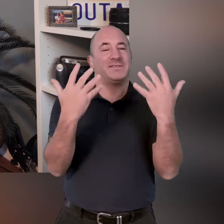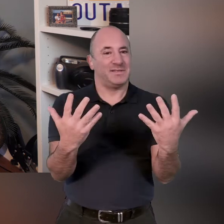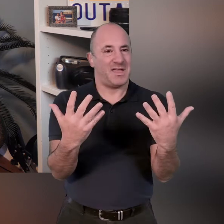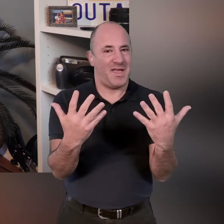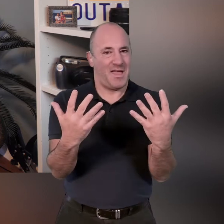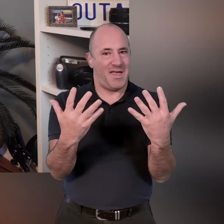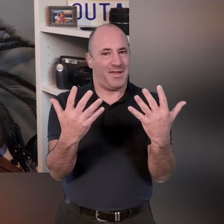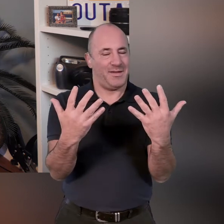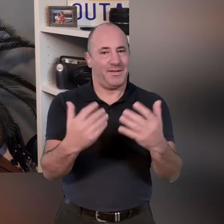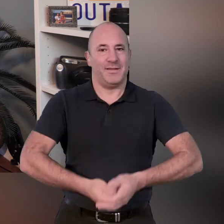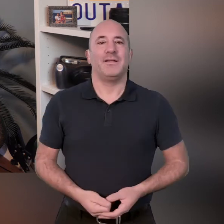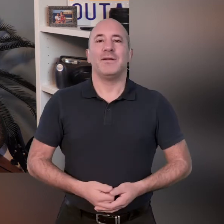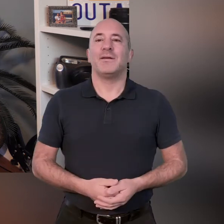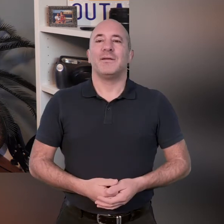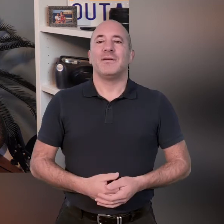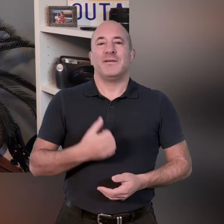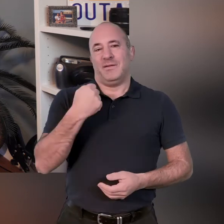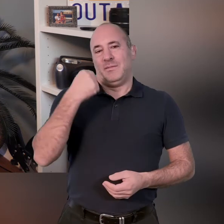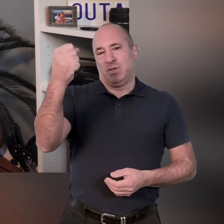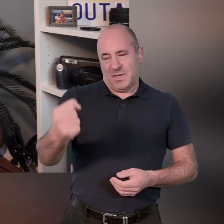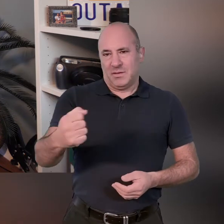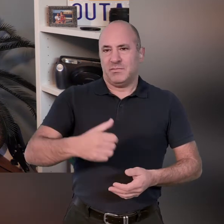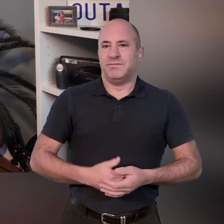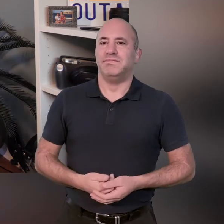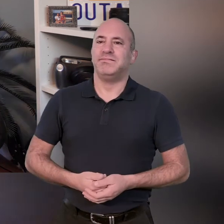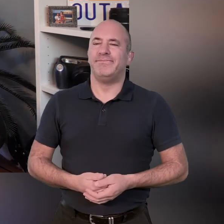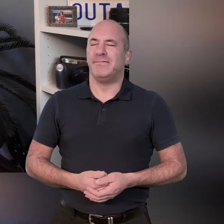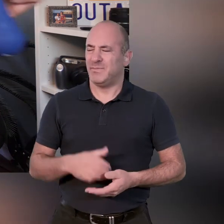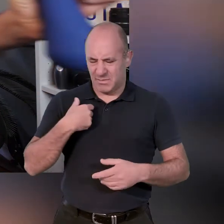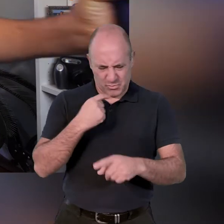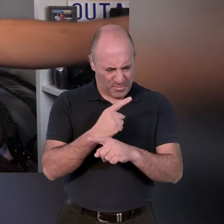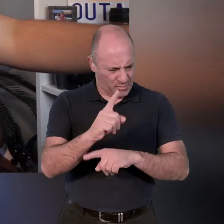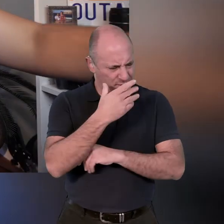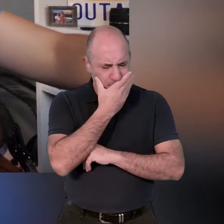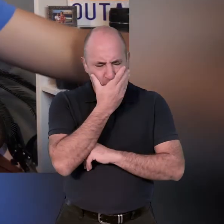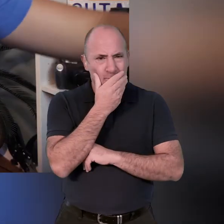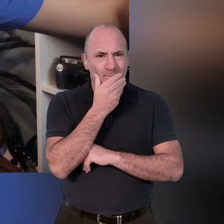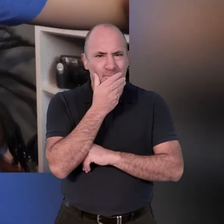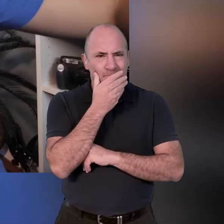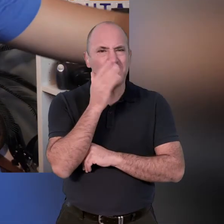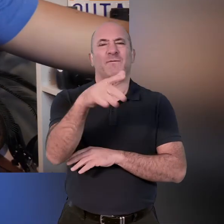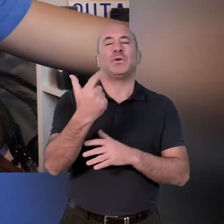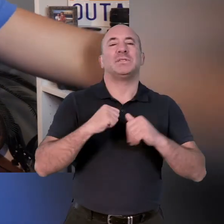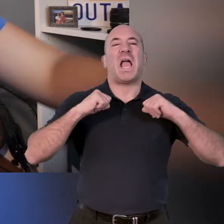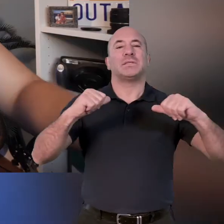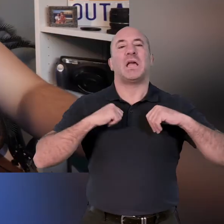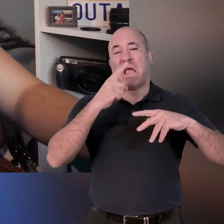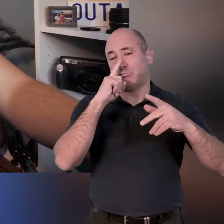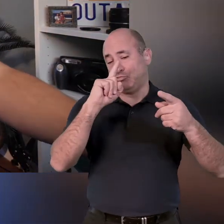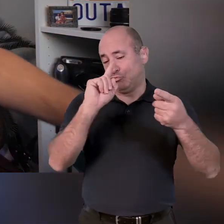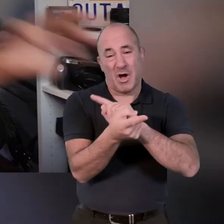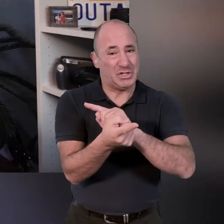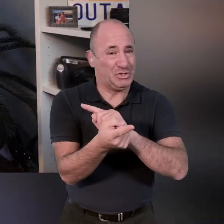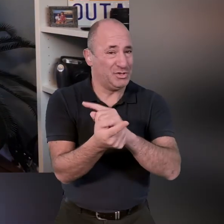and ten putting that down there now where was i here with this talking uh so yes